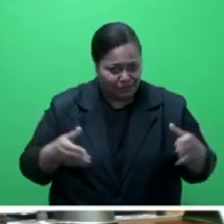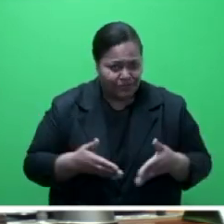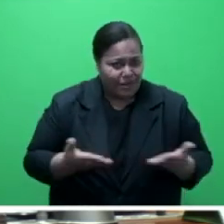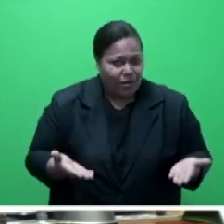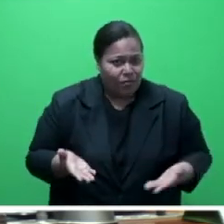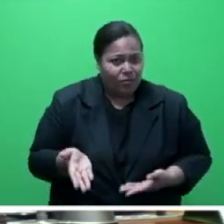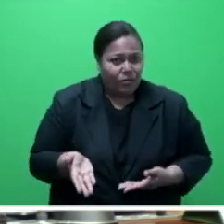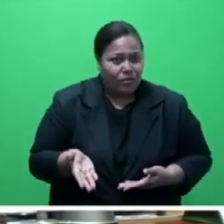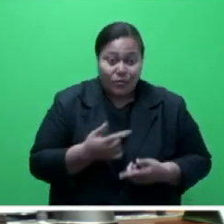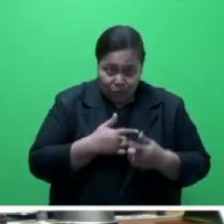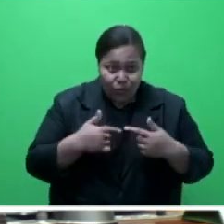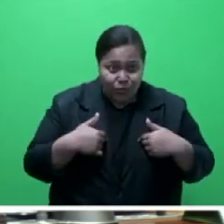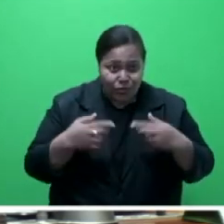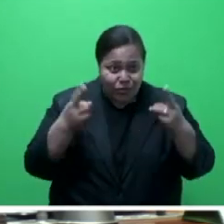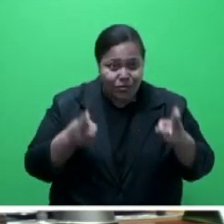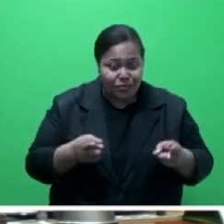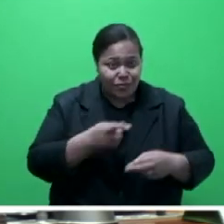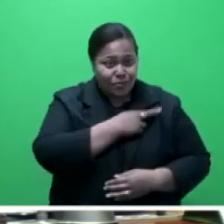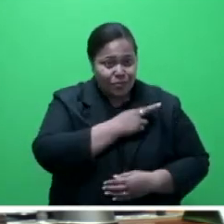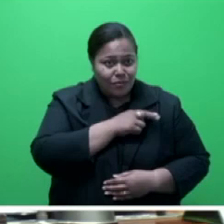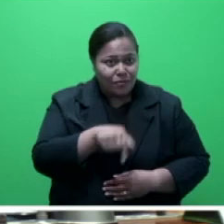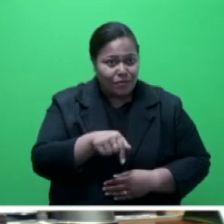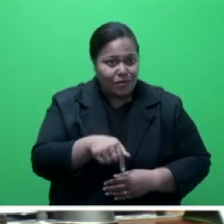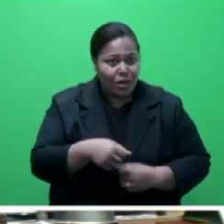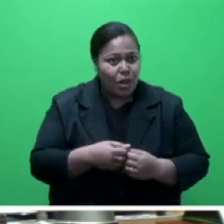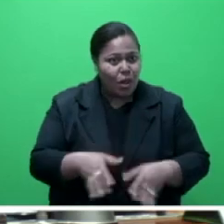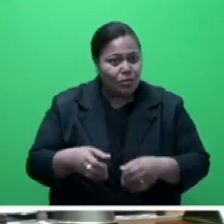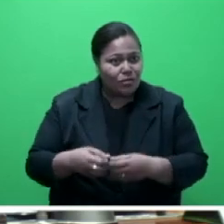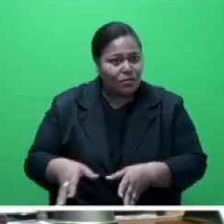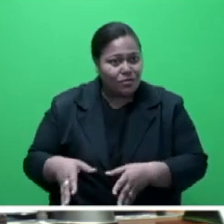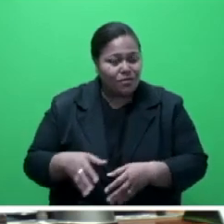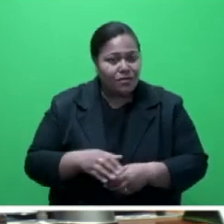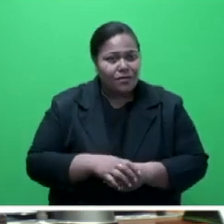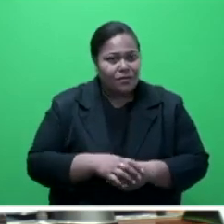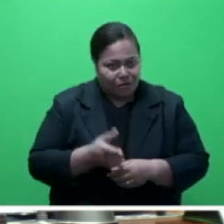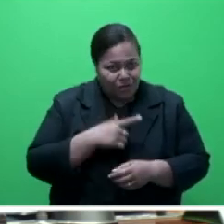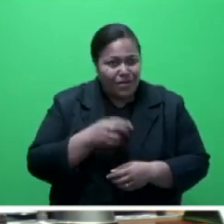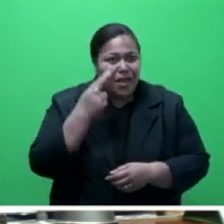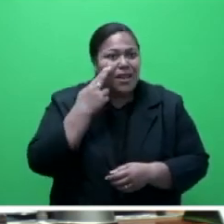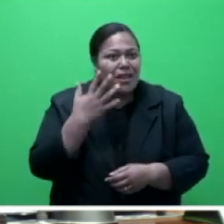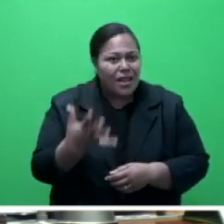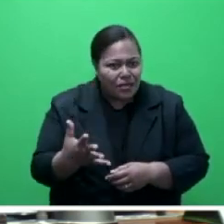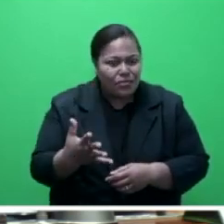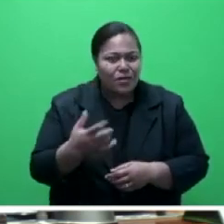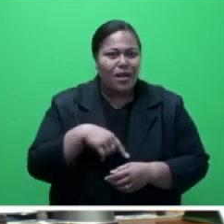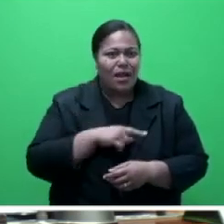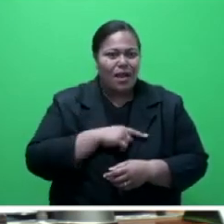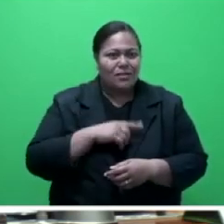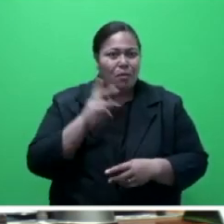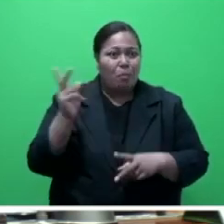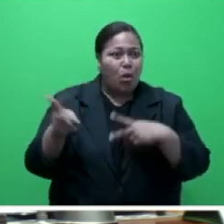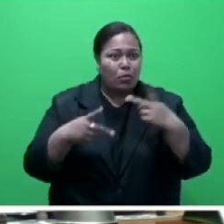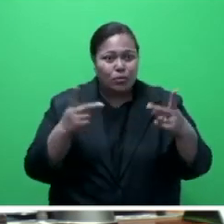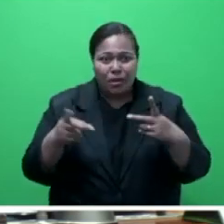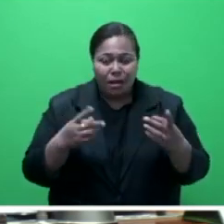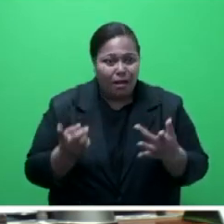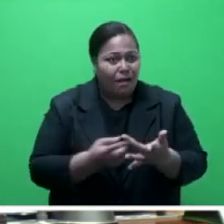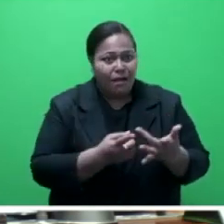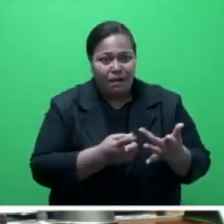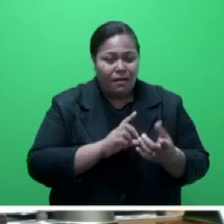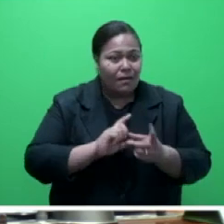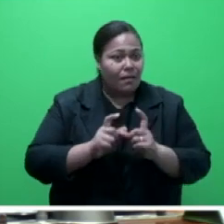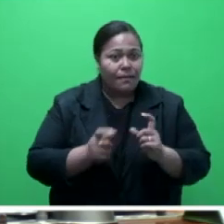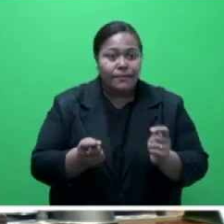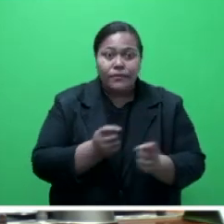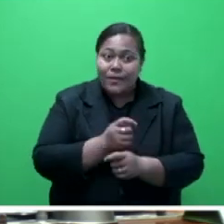the principal drivers of this loss. Through habitat conversion, overexploitation, pollution, climate change, and the production of